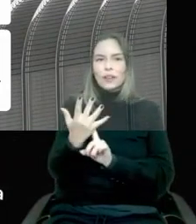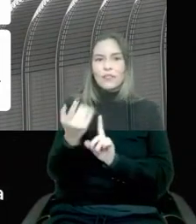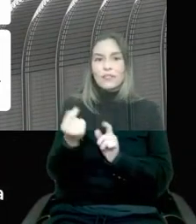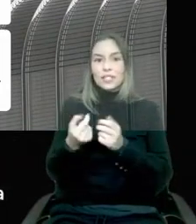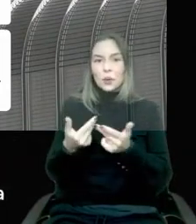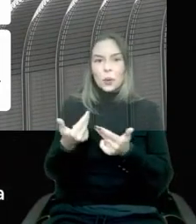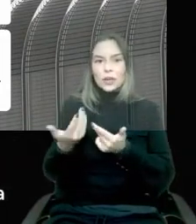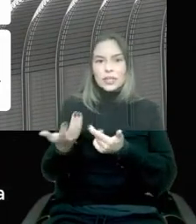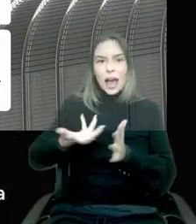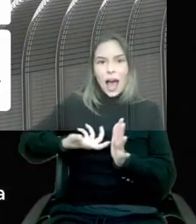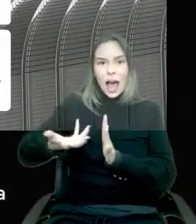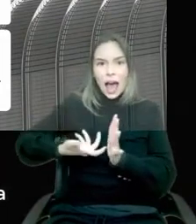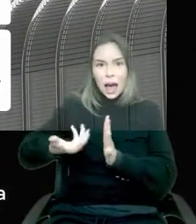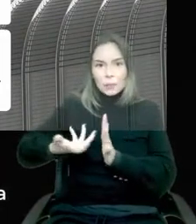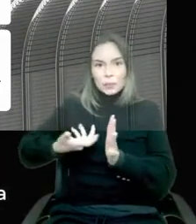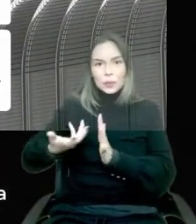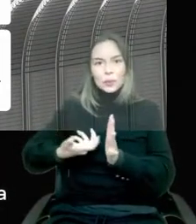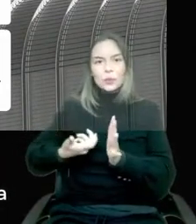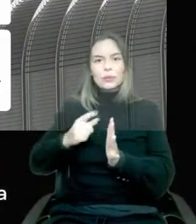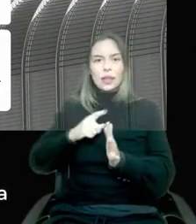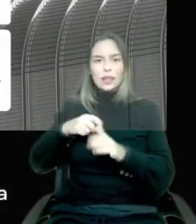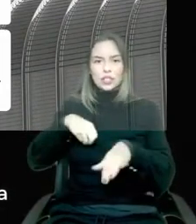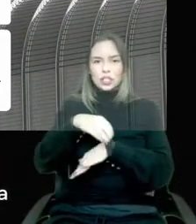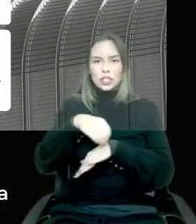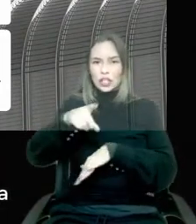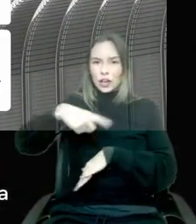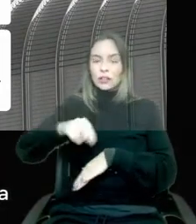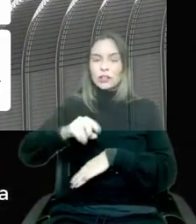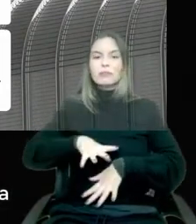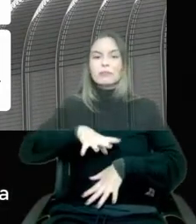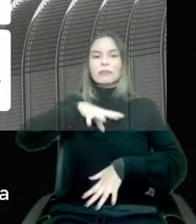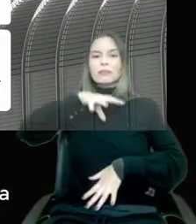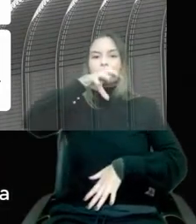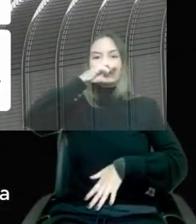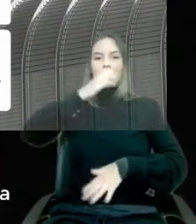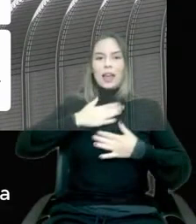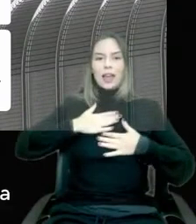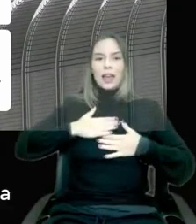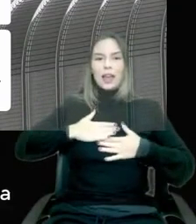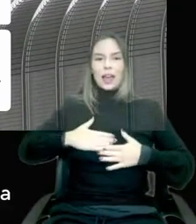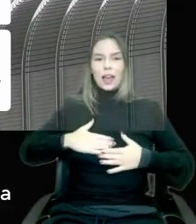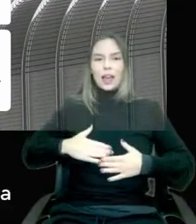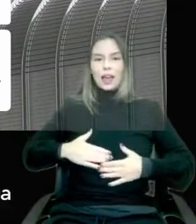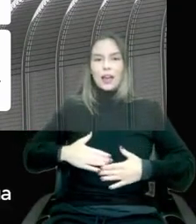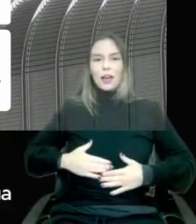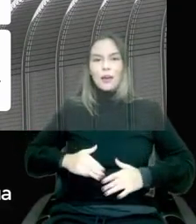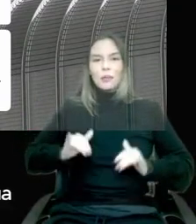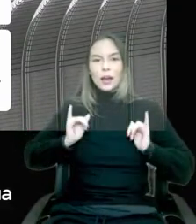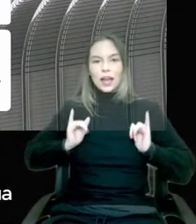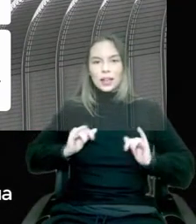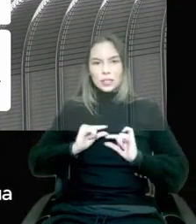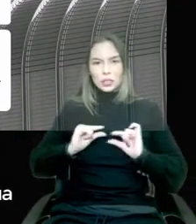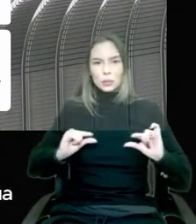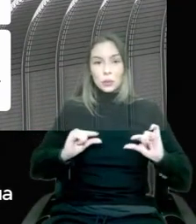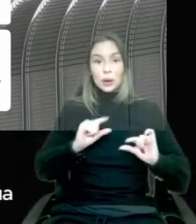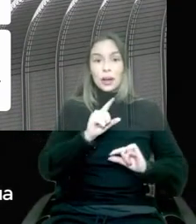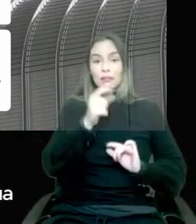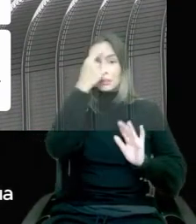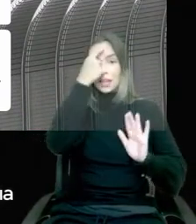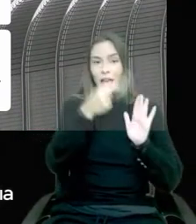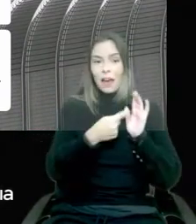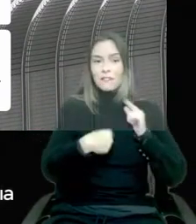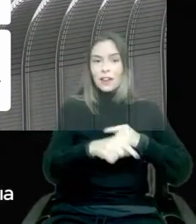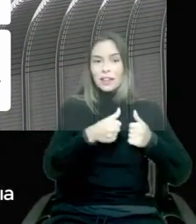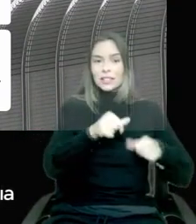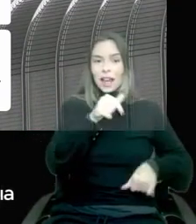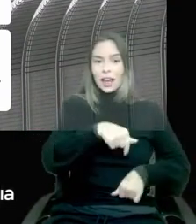So I would recommend to you is take a deep breath and relax a little bit. AI is going to be here, and we know that messing it out is